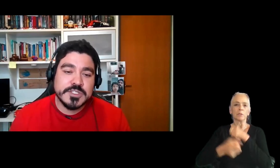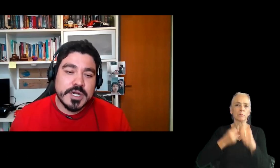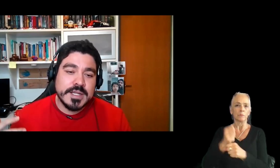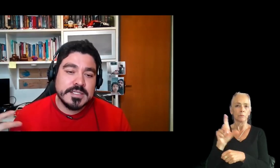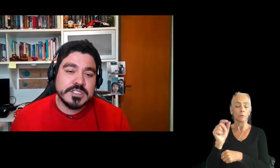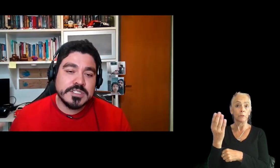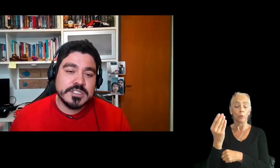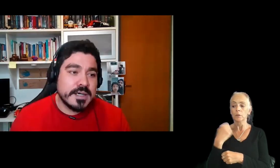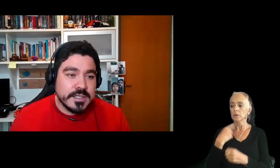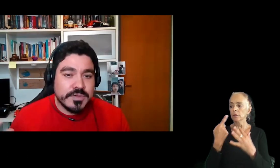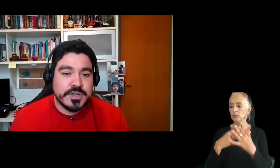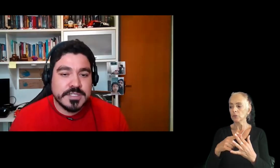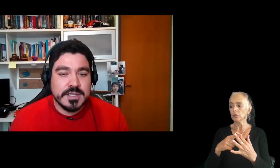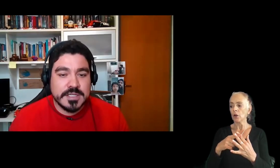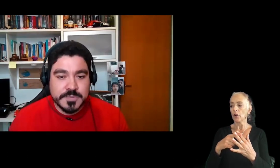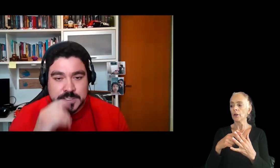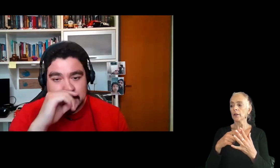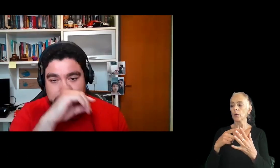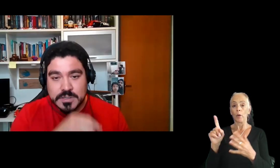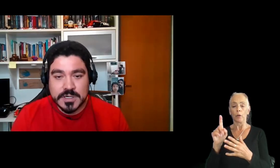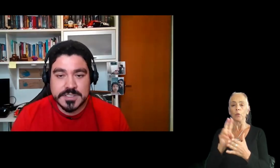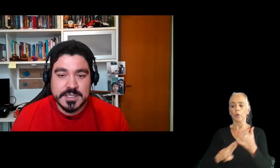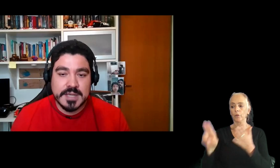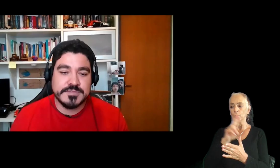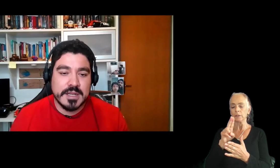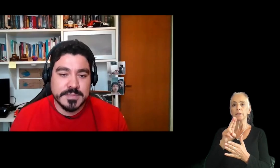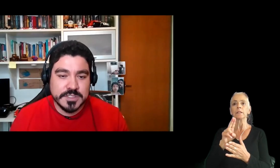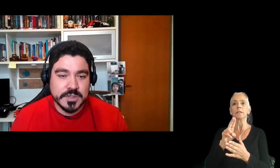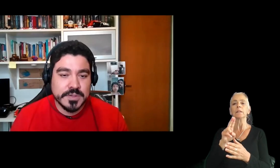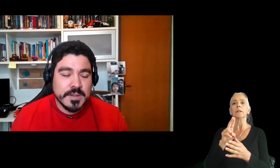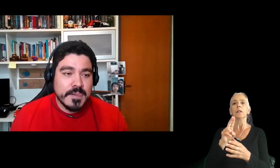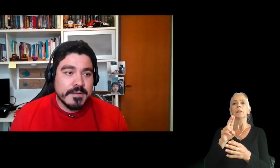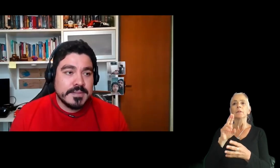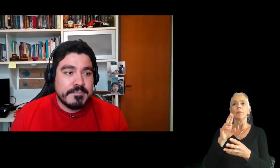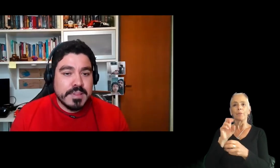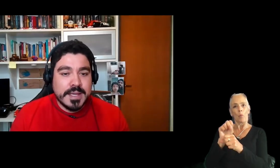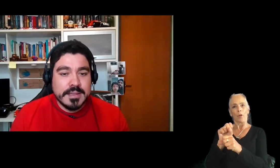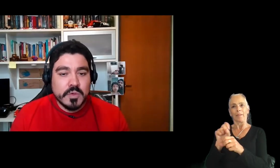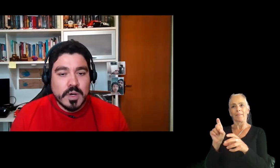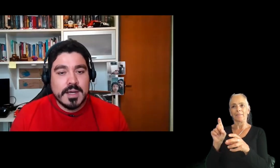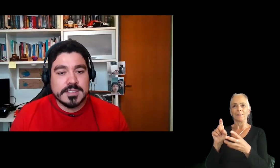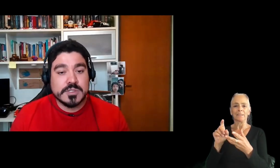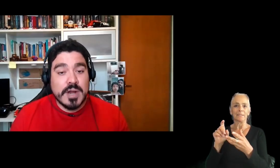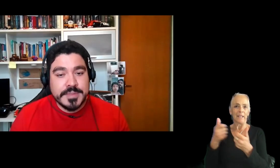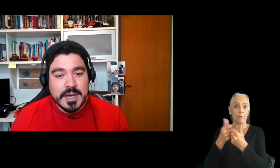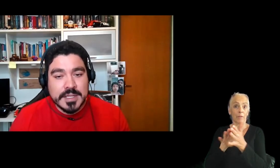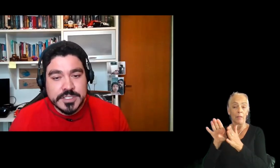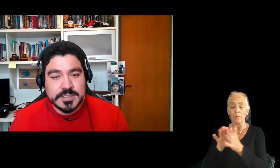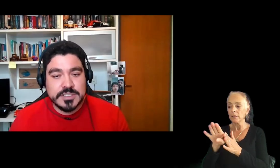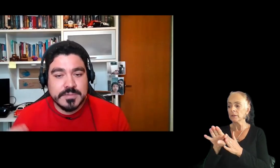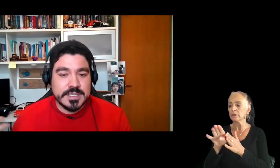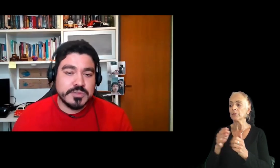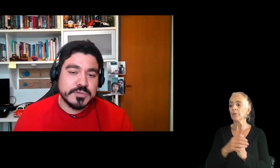I started this journey in a university in a specialization course in game development. So, the plan was grab